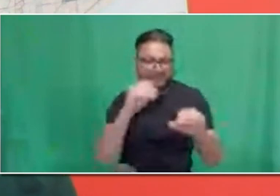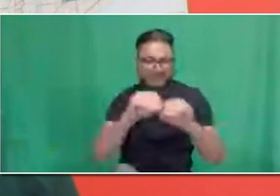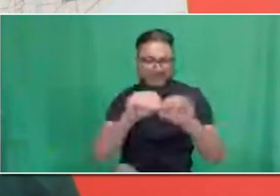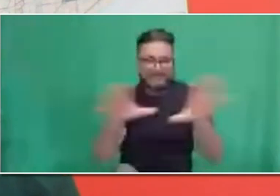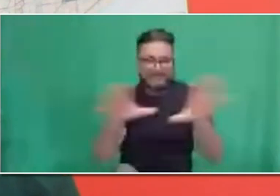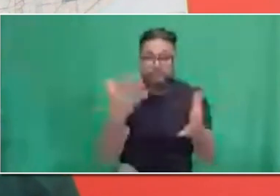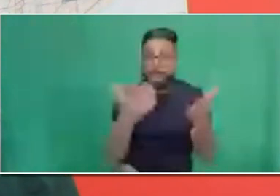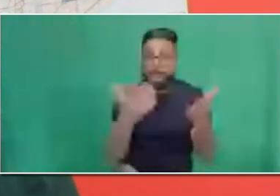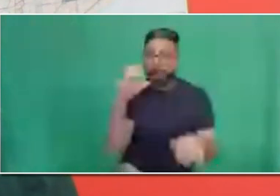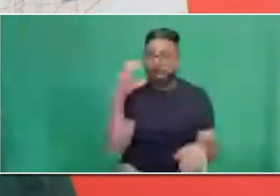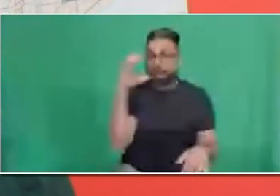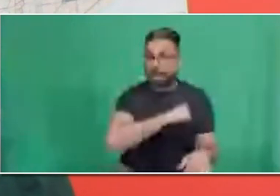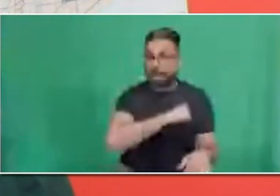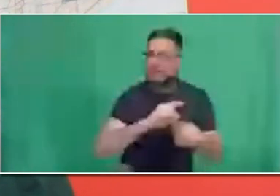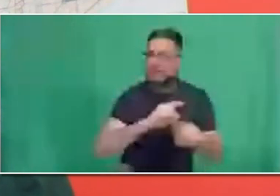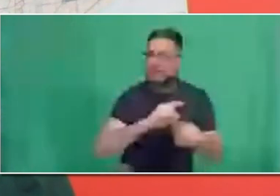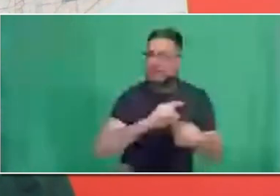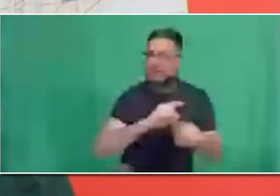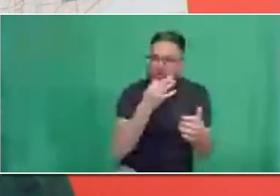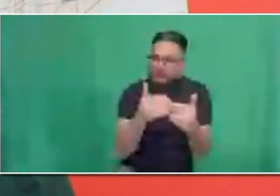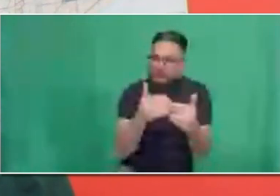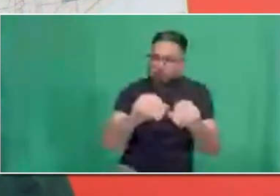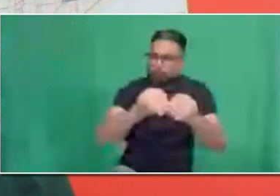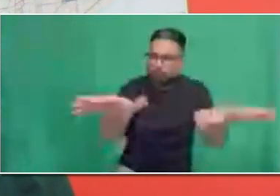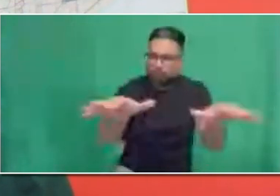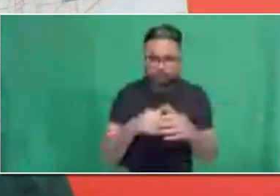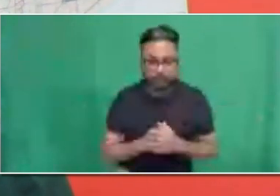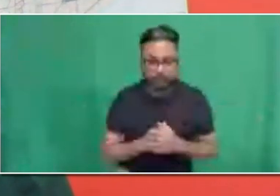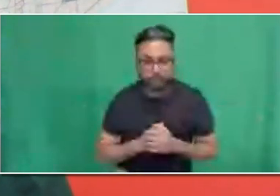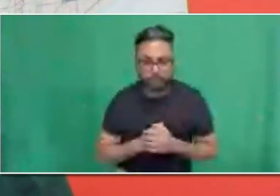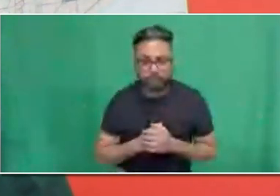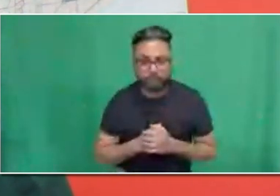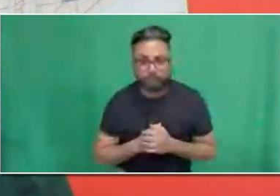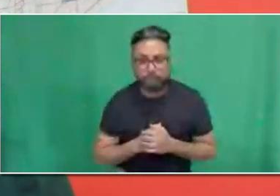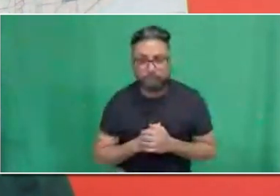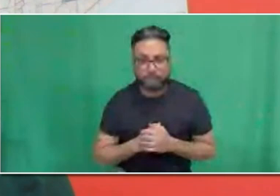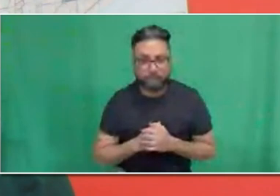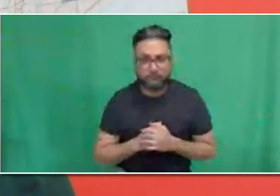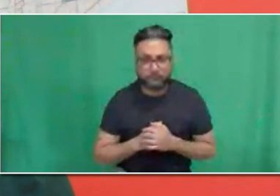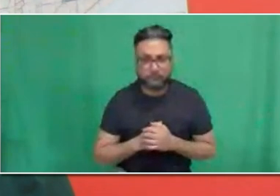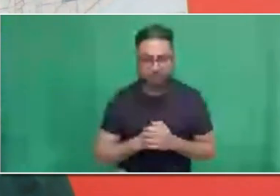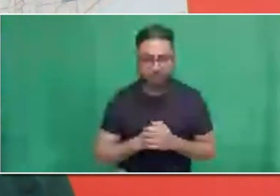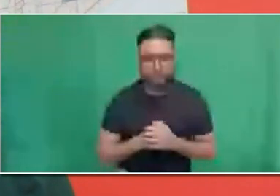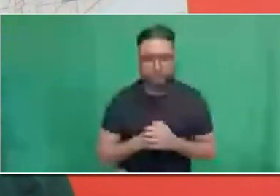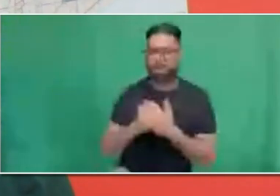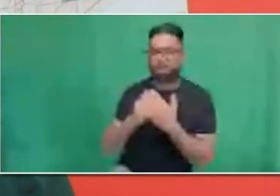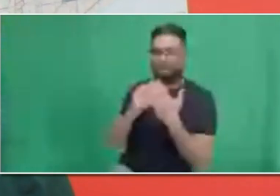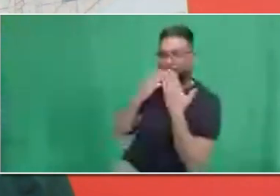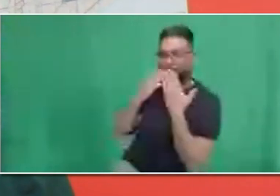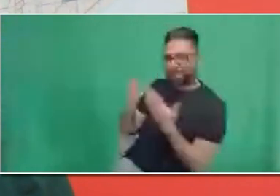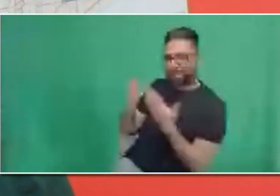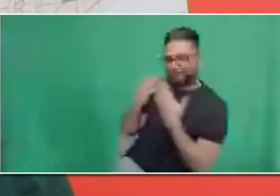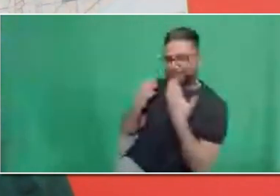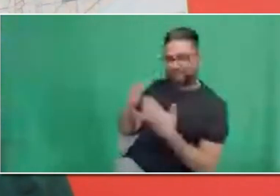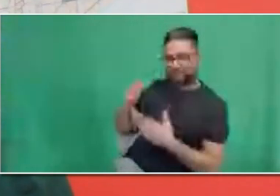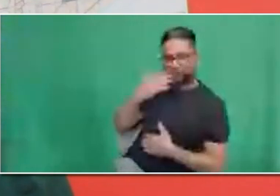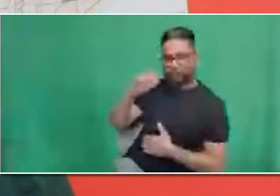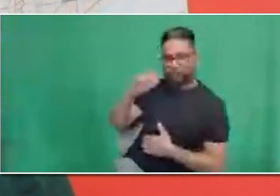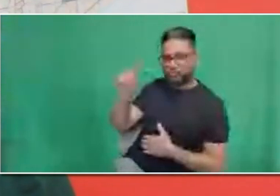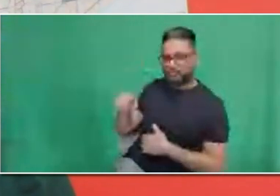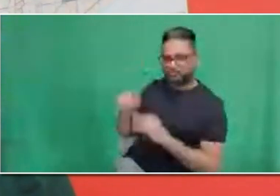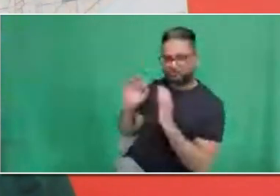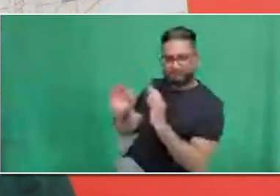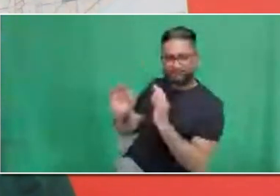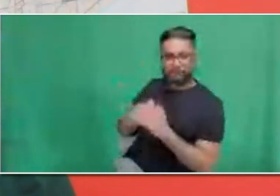Thank you, Marika. So, here's one. What is involved in the medical? What if I have a disability? Will you still hire